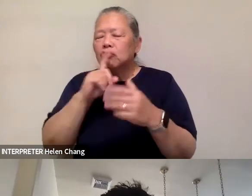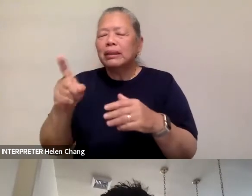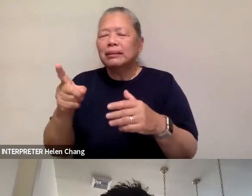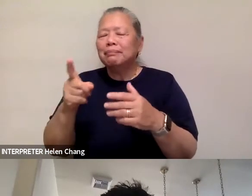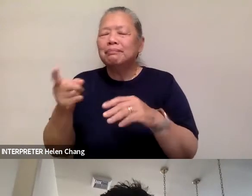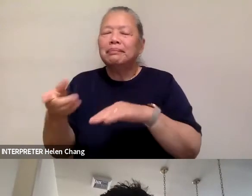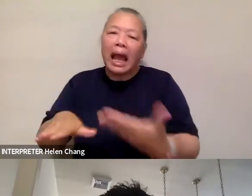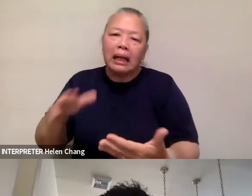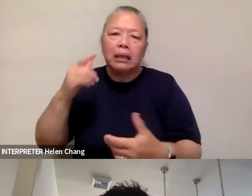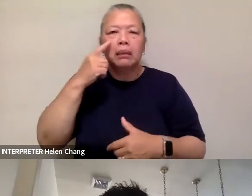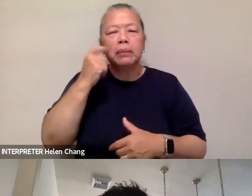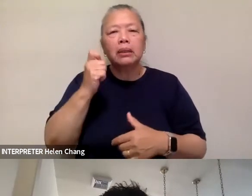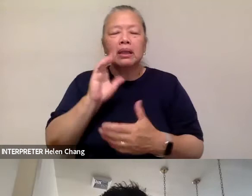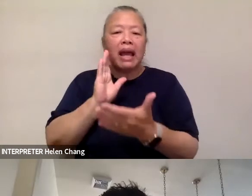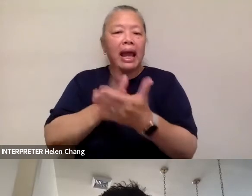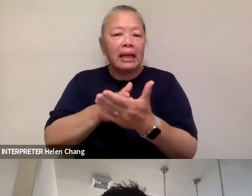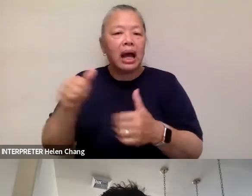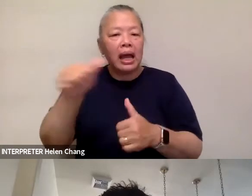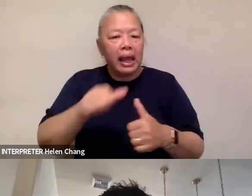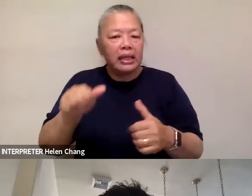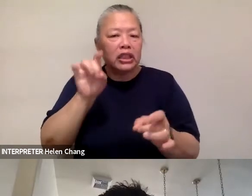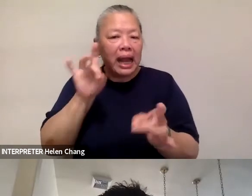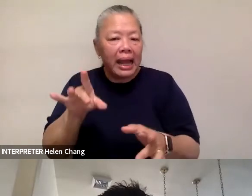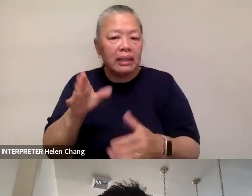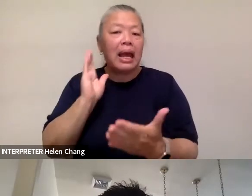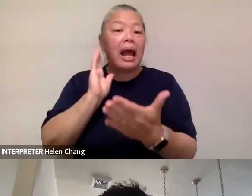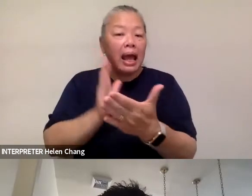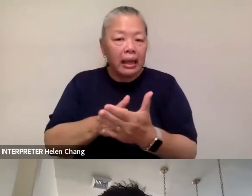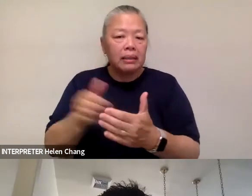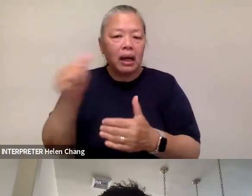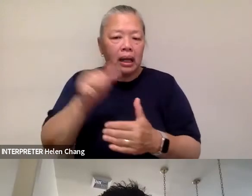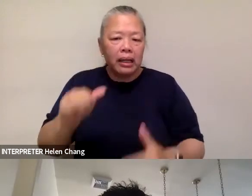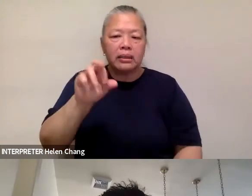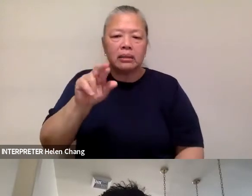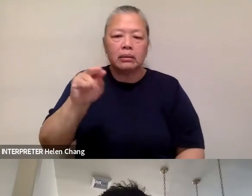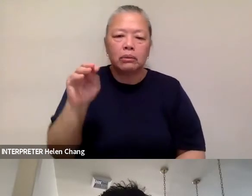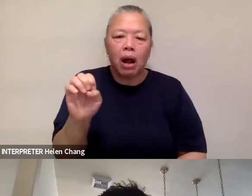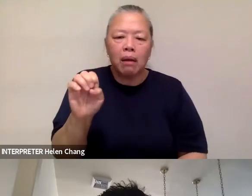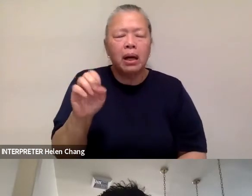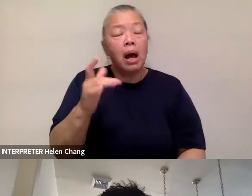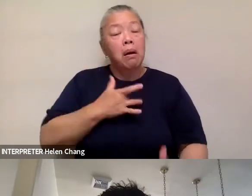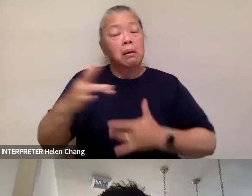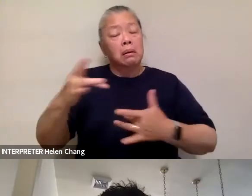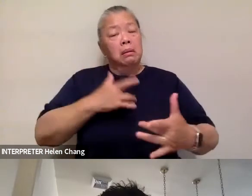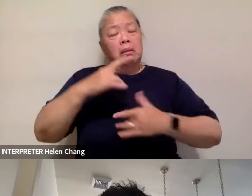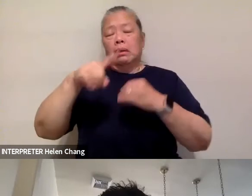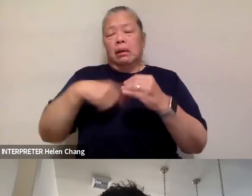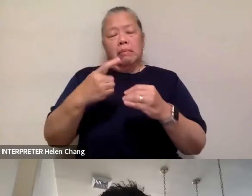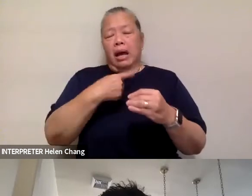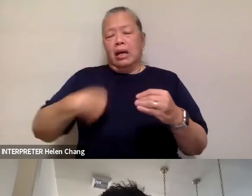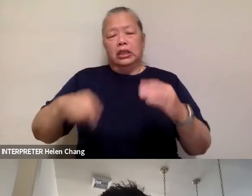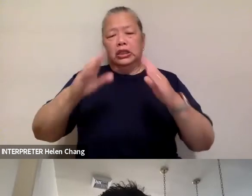crimes. And so I am really worried for Manhattan's Chinatown, for San Francisco's Chinatown, for